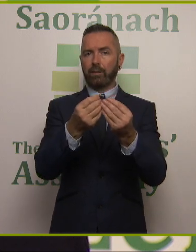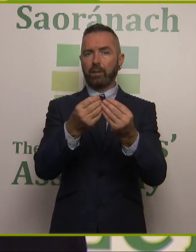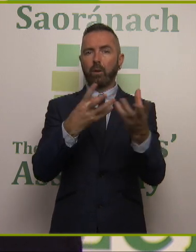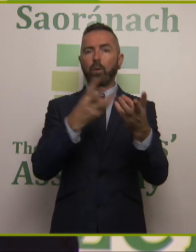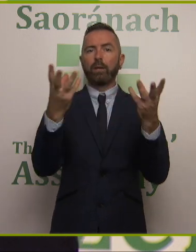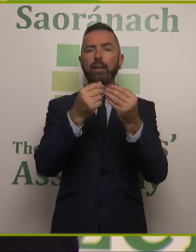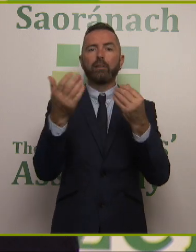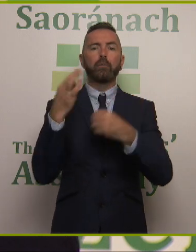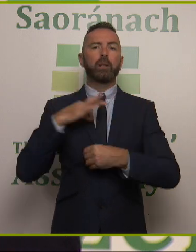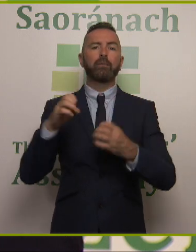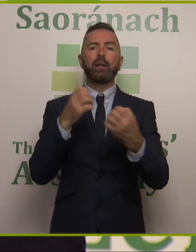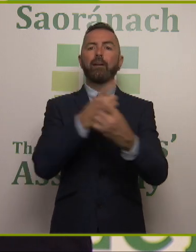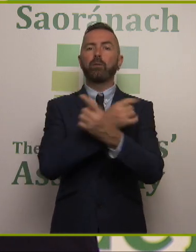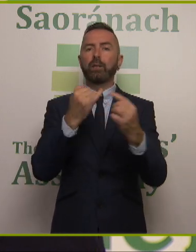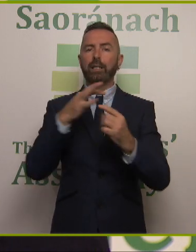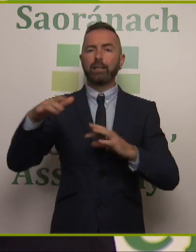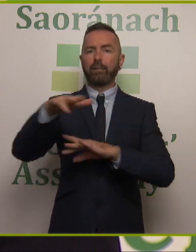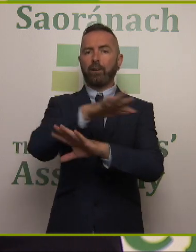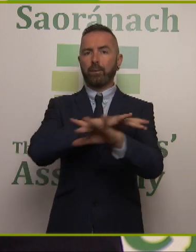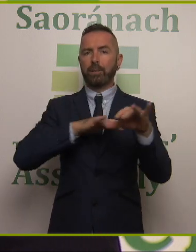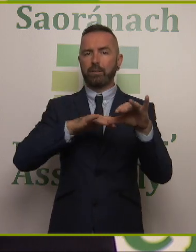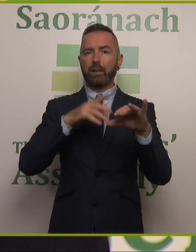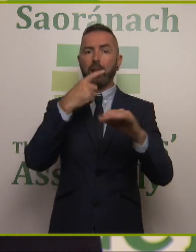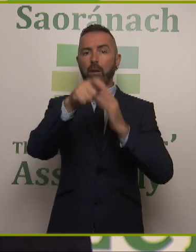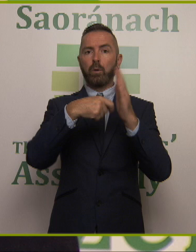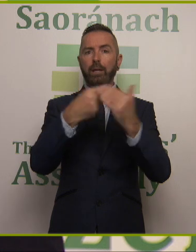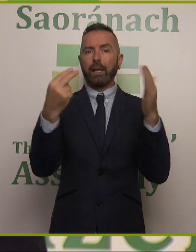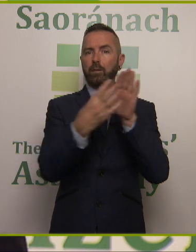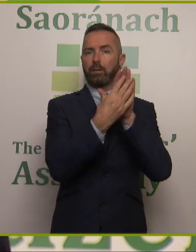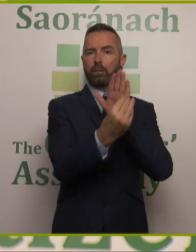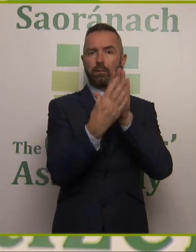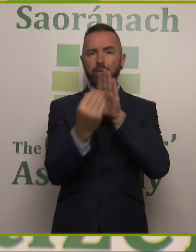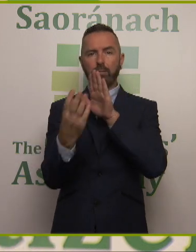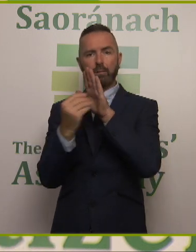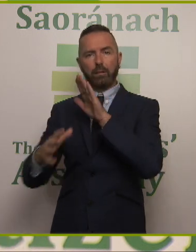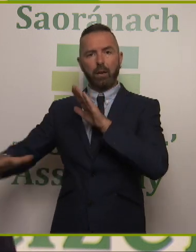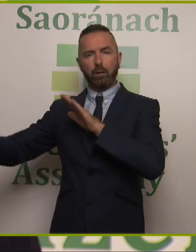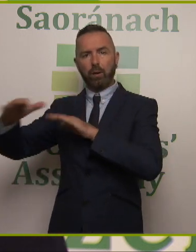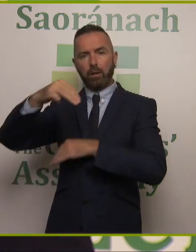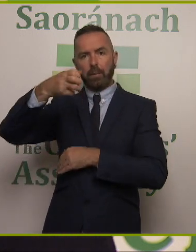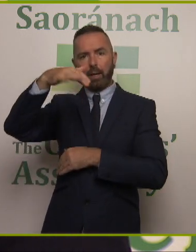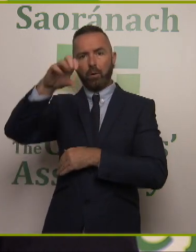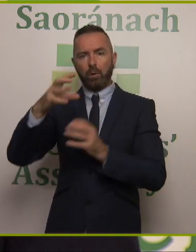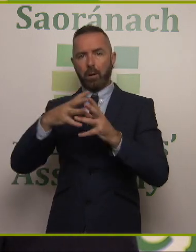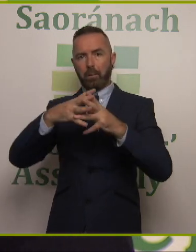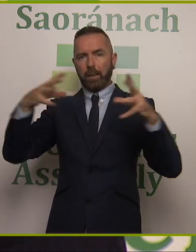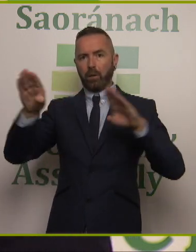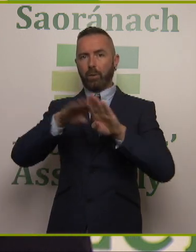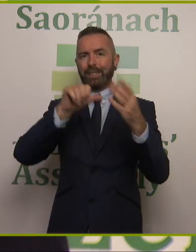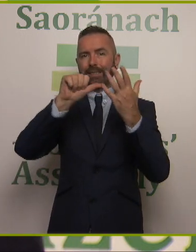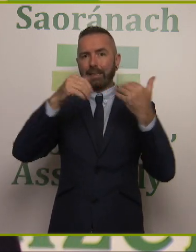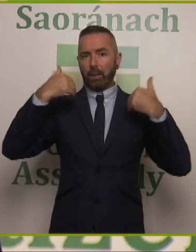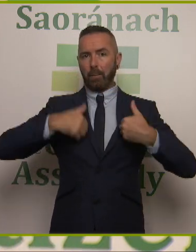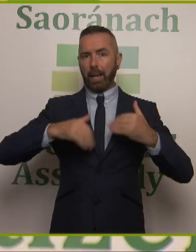wider benefit of the environment. This project is now being replicated in County Mayo on a much grander scale, with six men's sheds